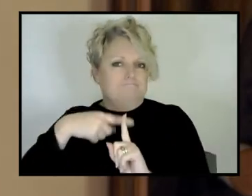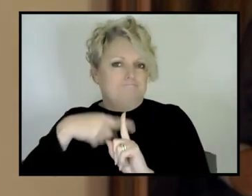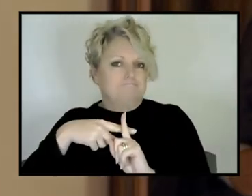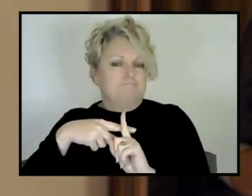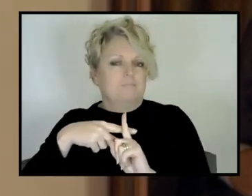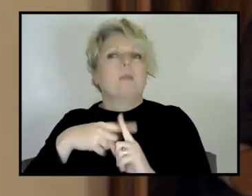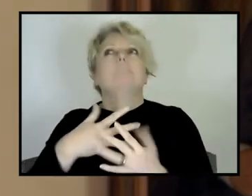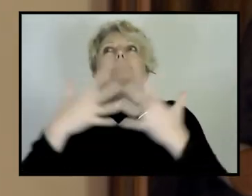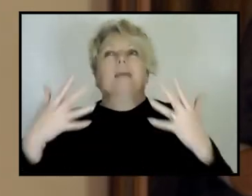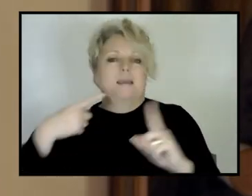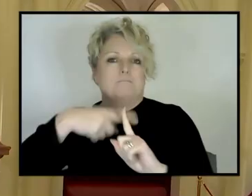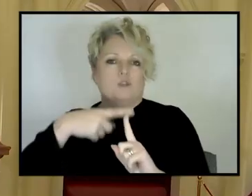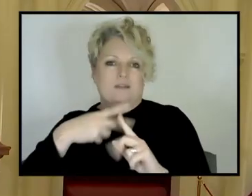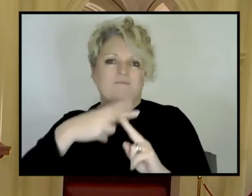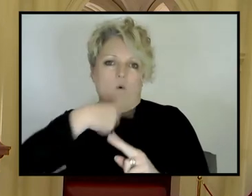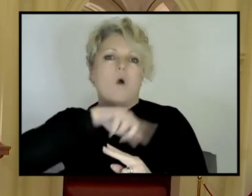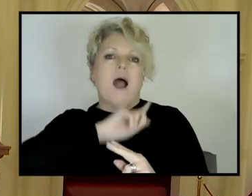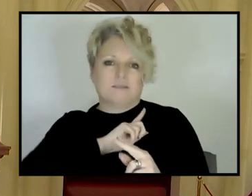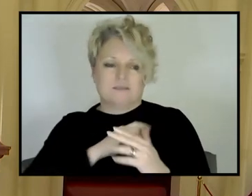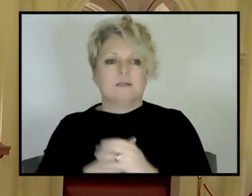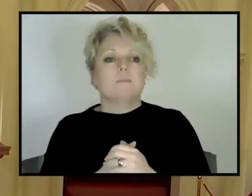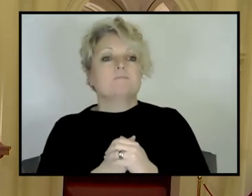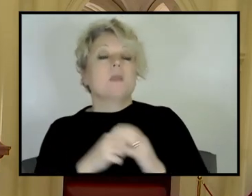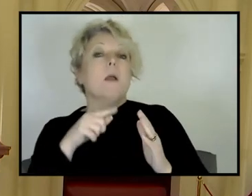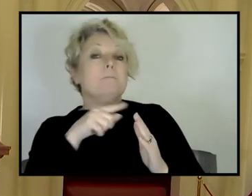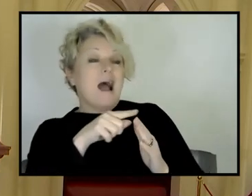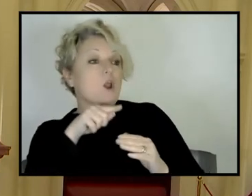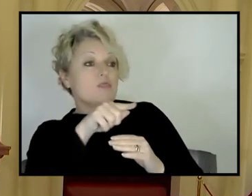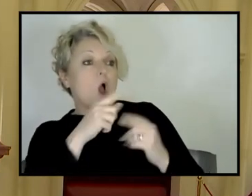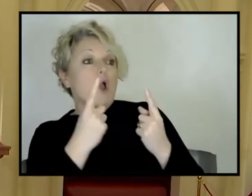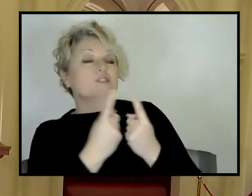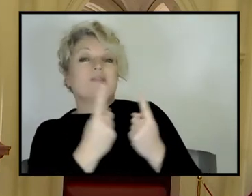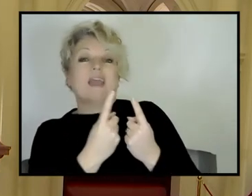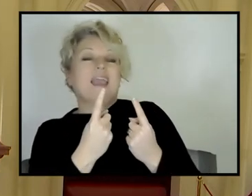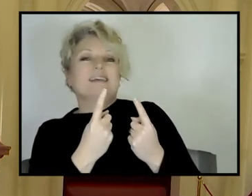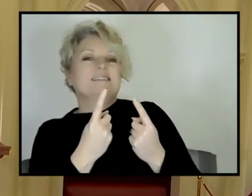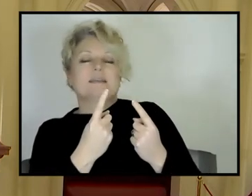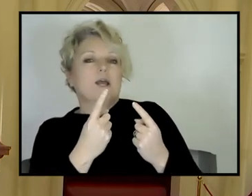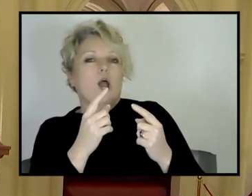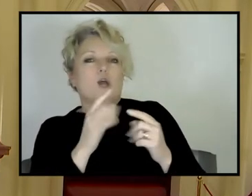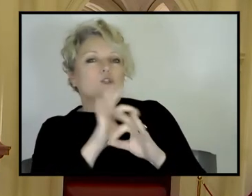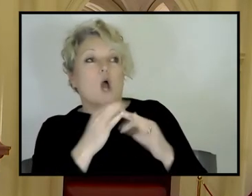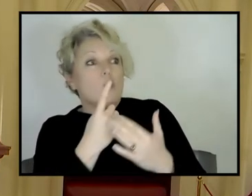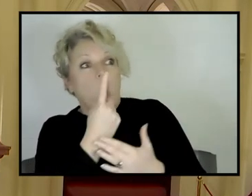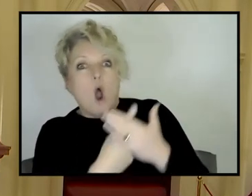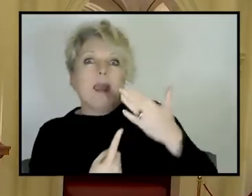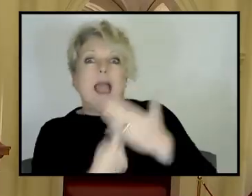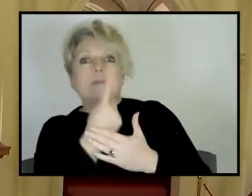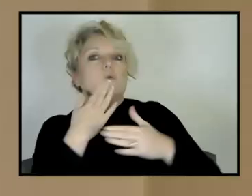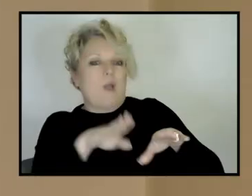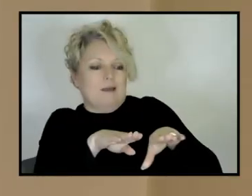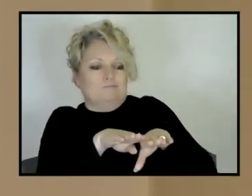Yeah. Yeah. That's not to say that all of those dangerous things only happen where the plates are interacting. Oh, no, They offer. The